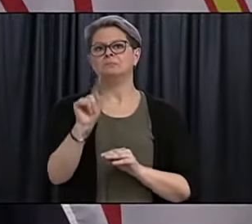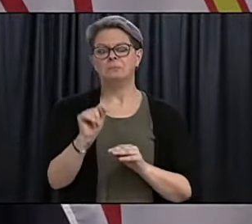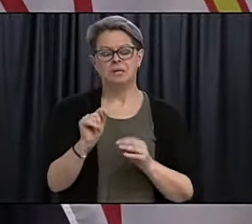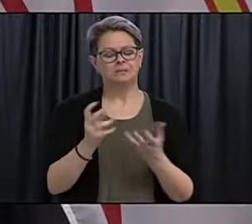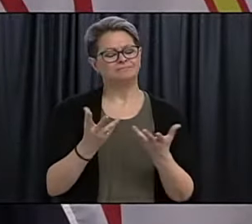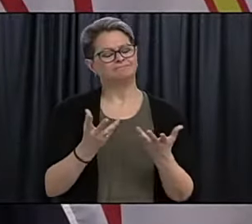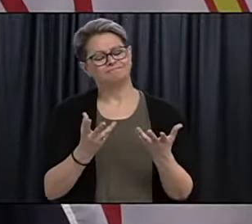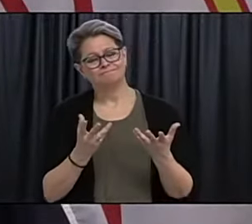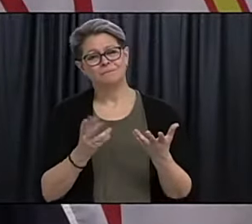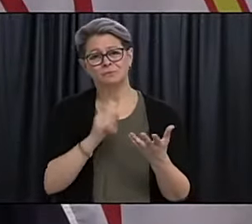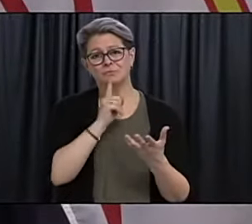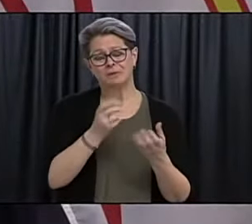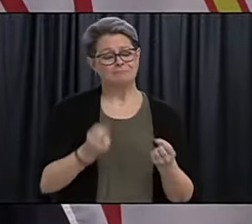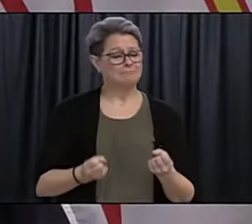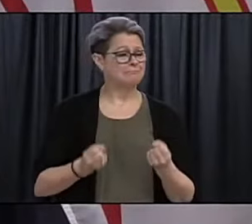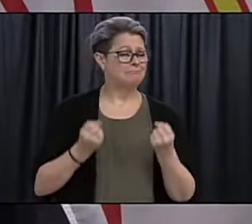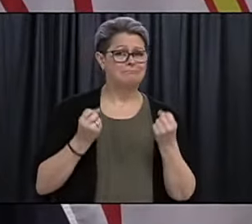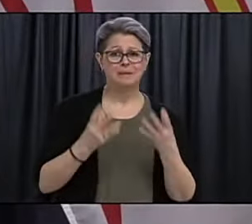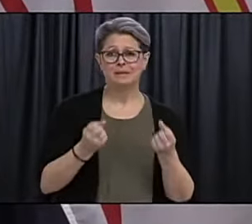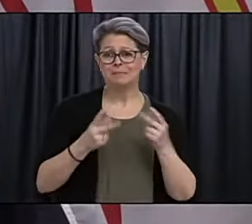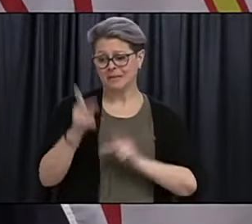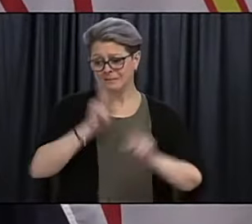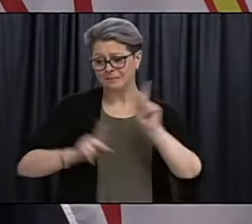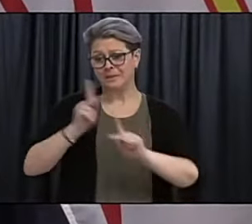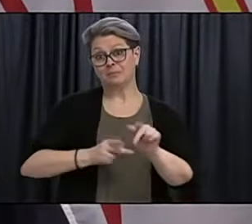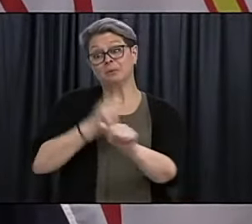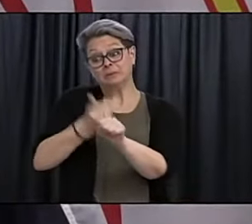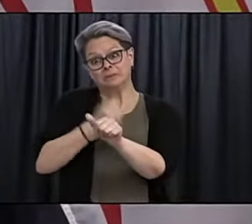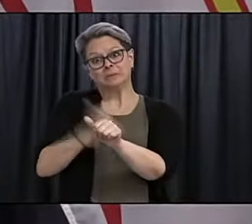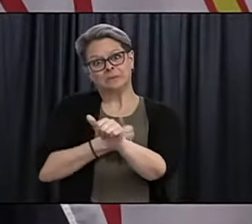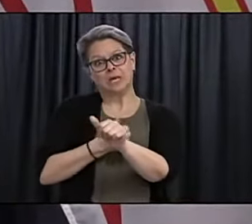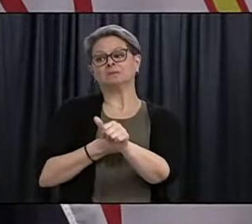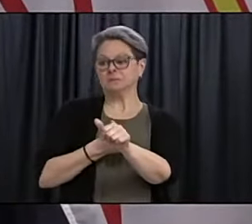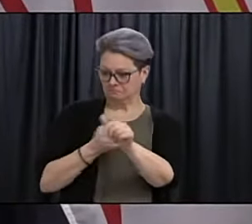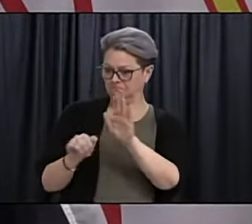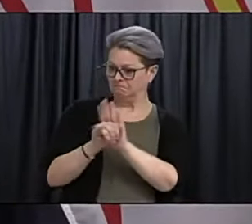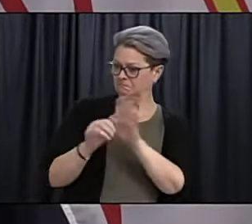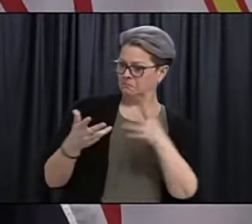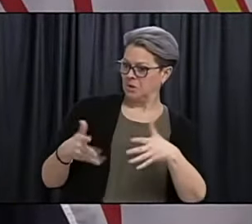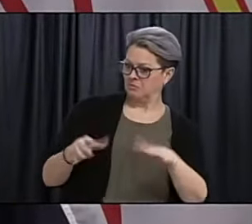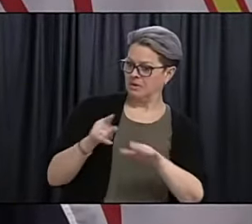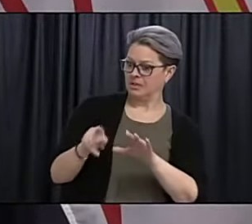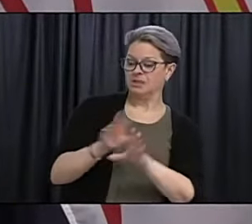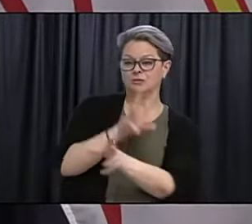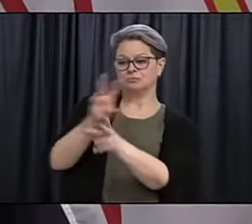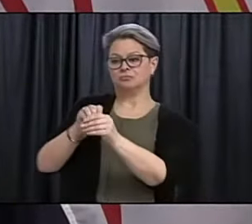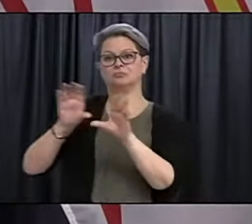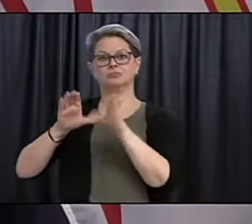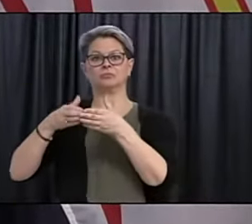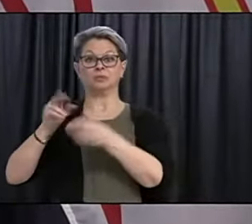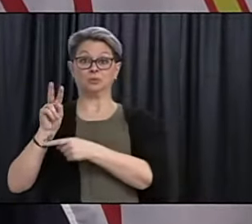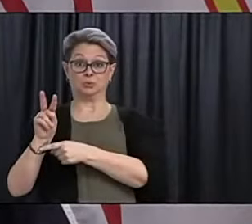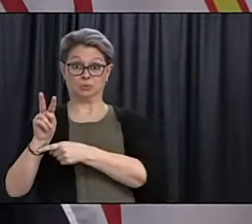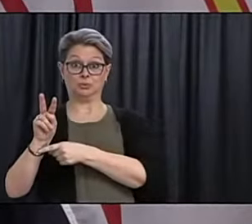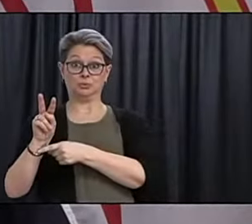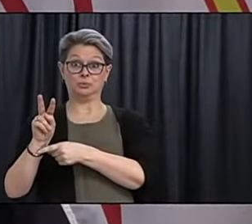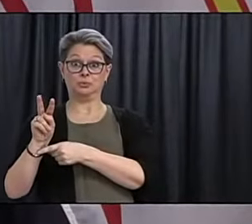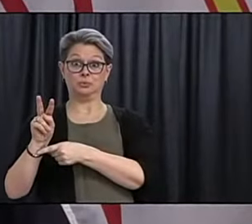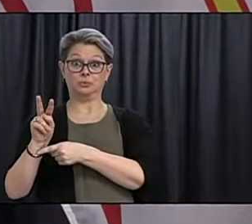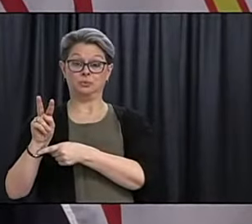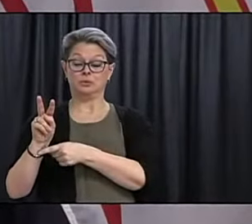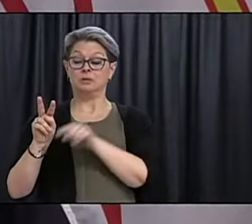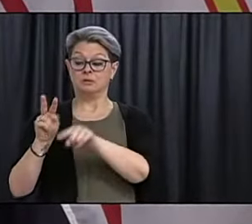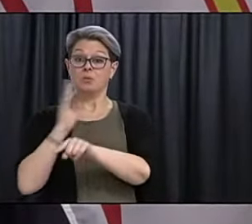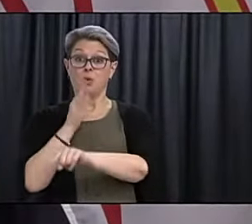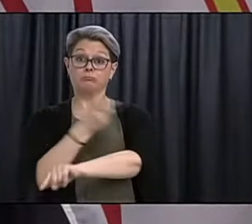significant number of these patients who have been identified as being part of phase two and the rollout in phase two, so they